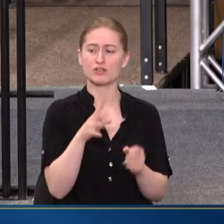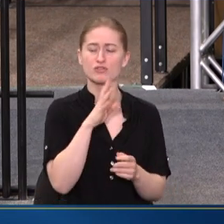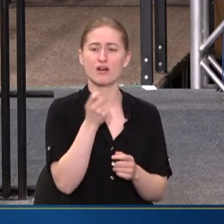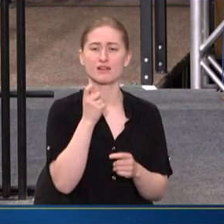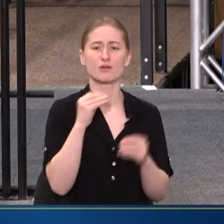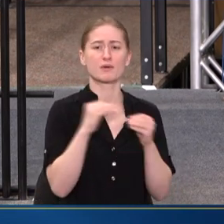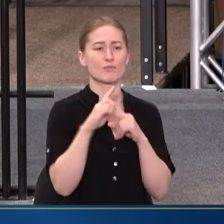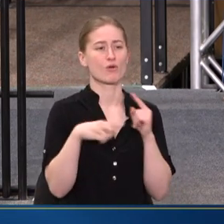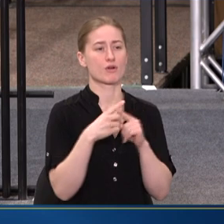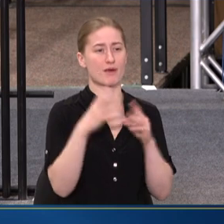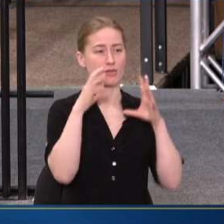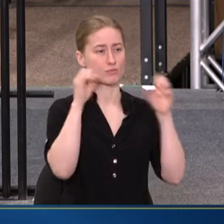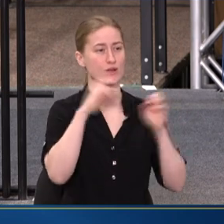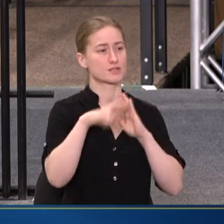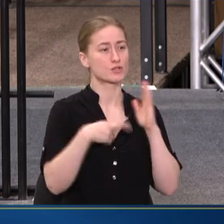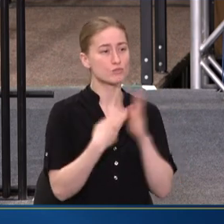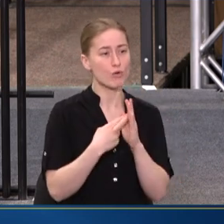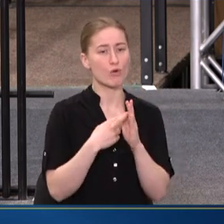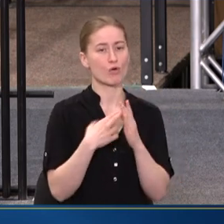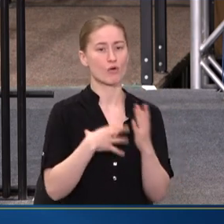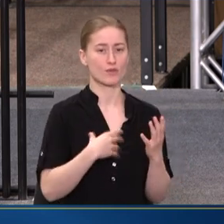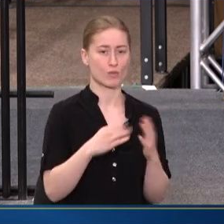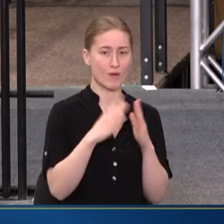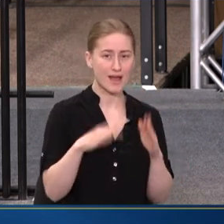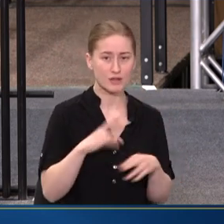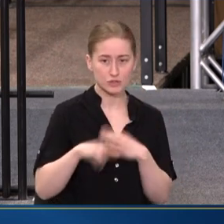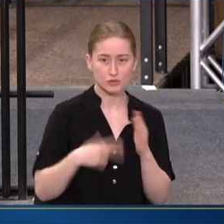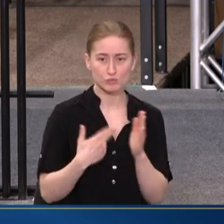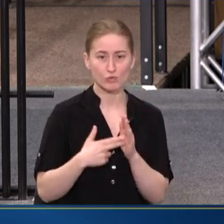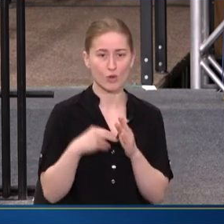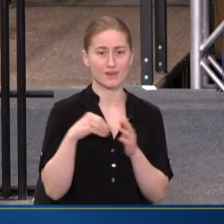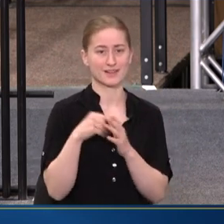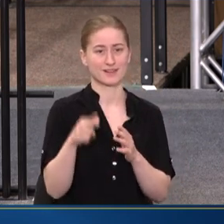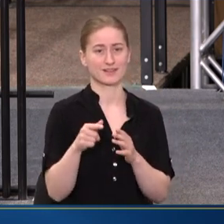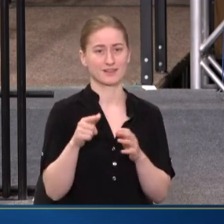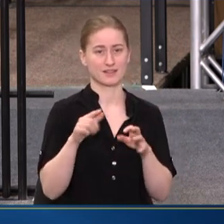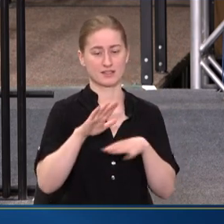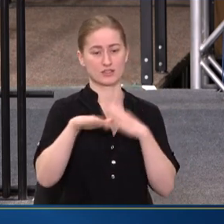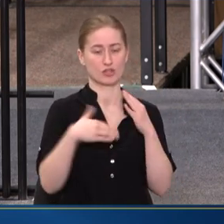THE PRESIDENT'S ROLE AND THE WHITE HOUSE'S ROLE IN THIS OPPORTUNITY?